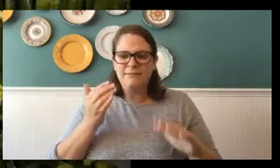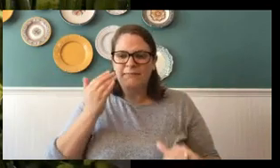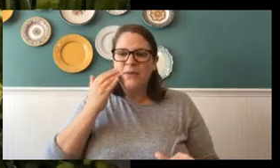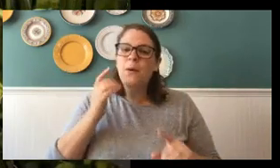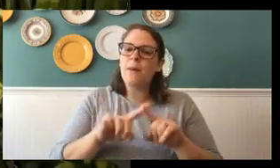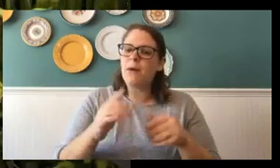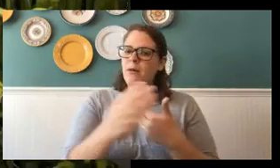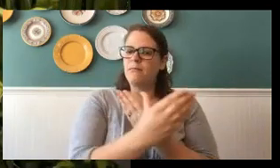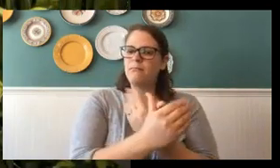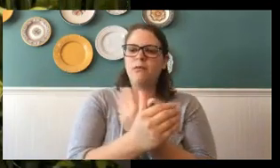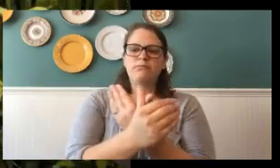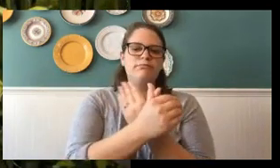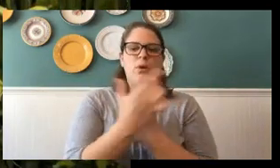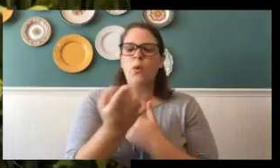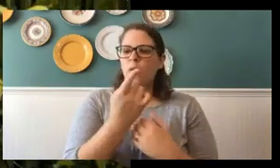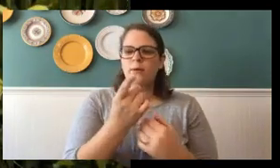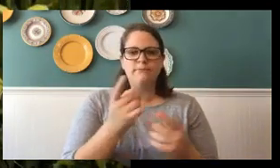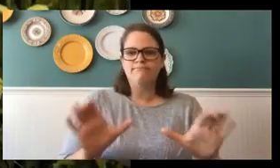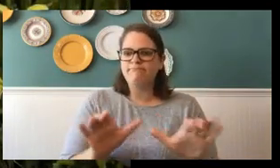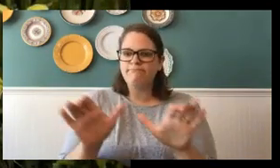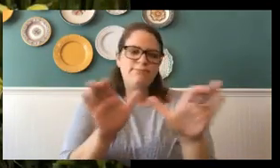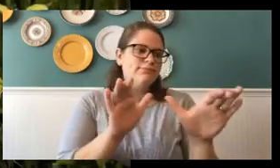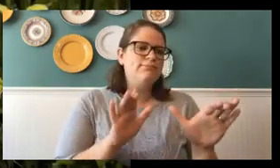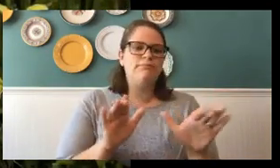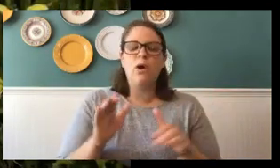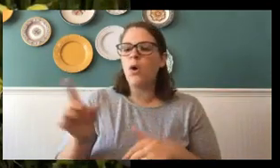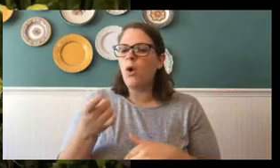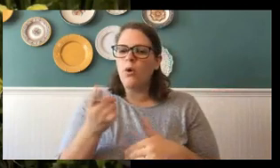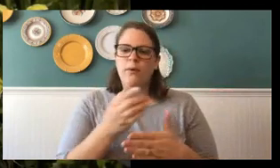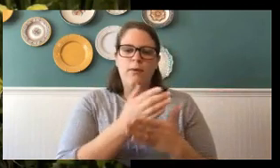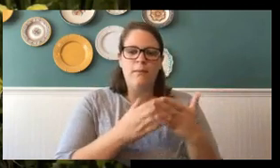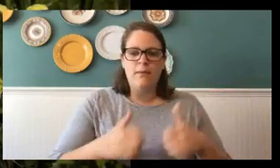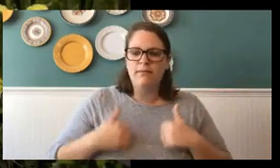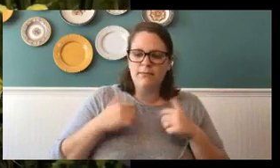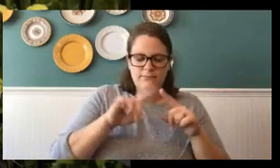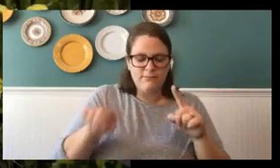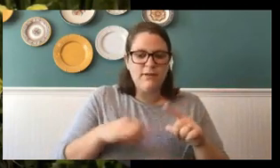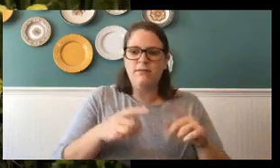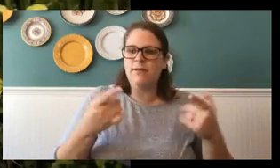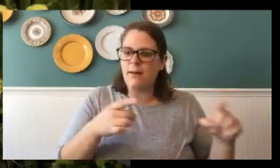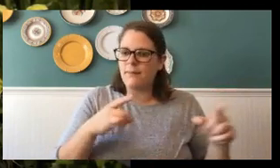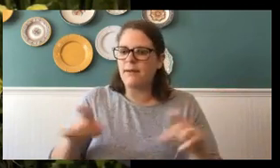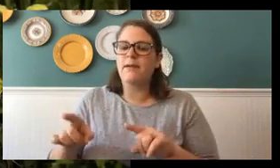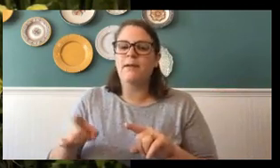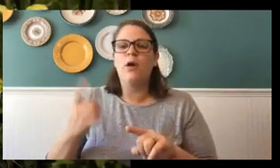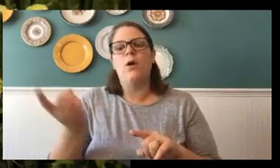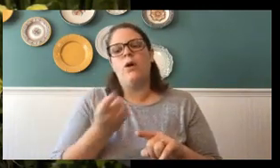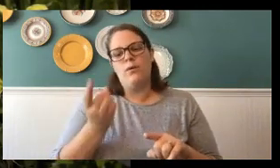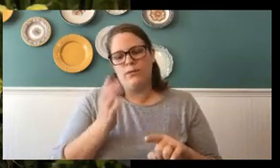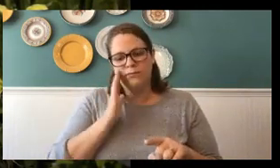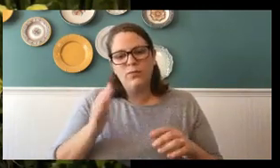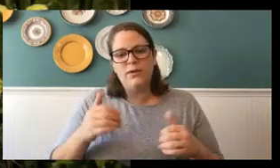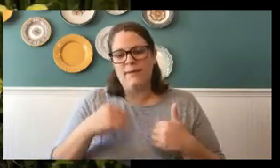butterflies are always doing something. There's always a stage in the life cycle that is happening. That's why we will always